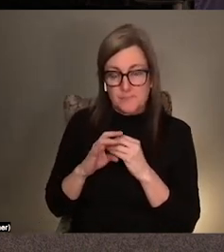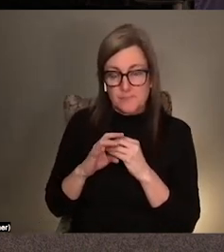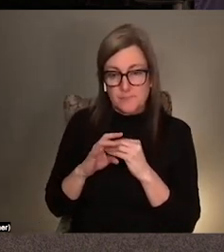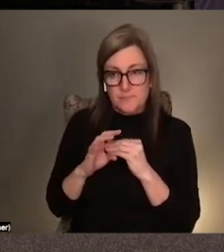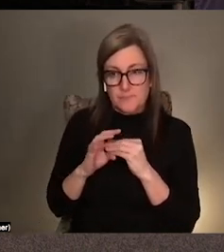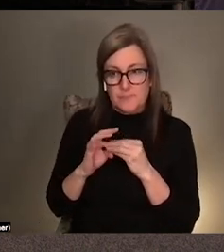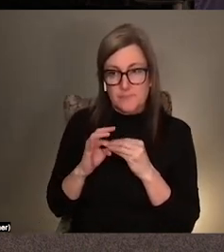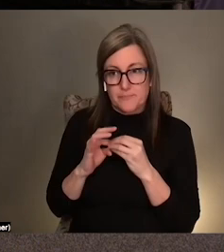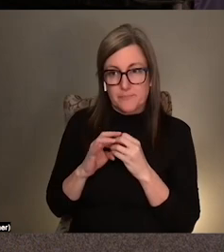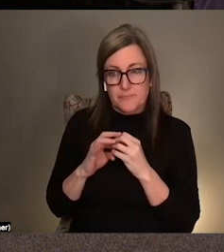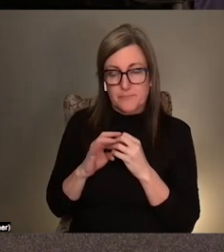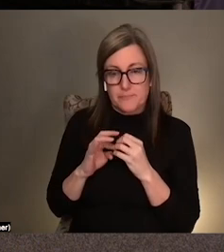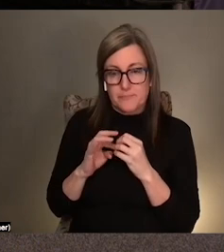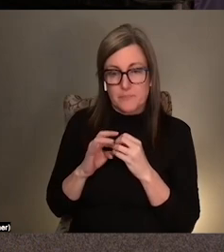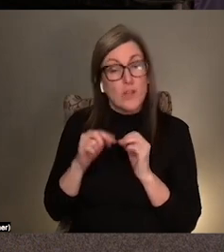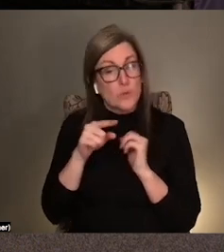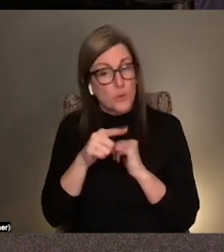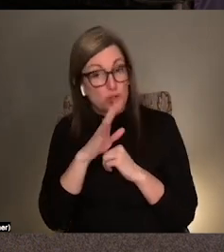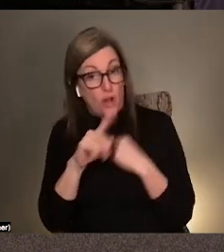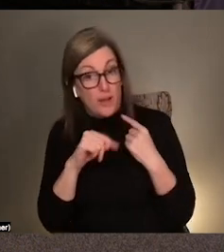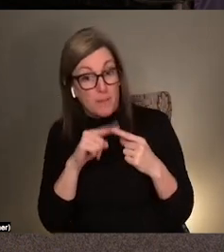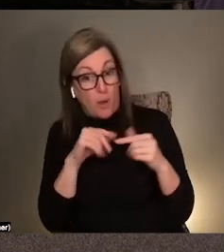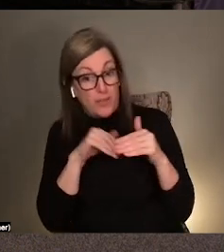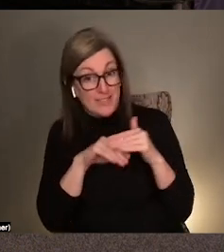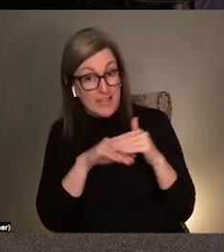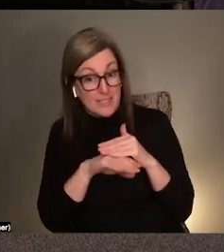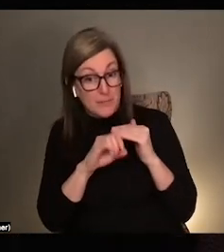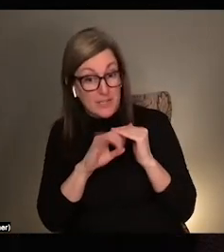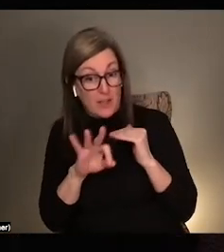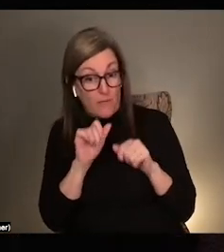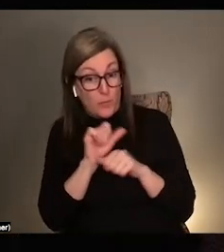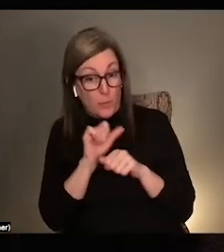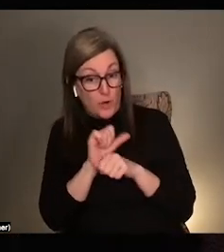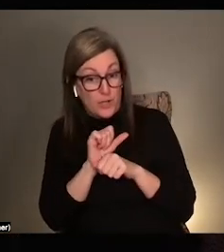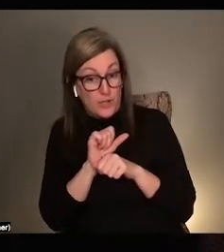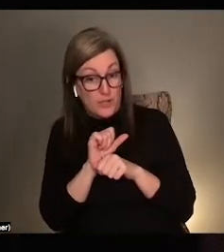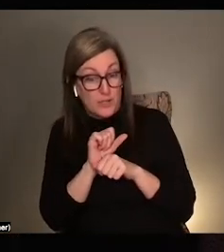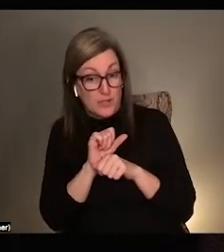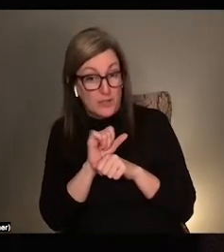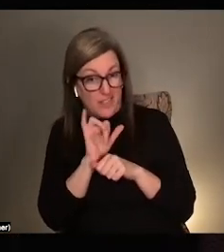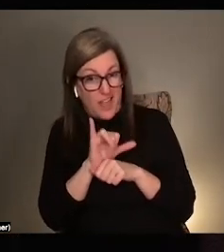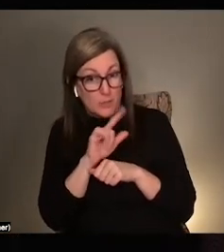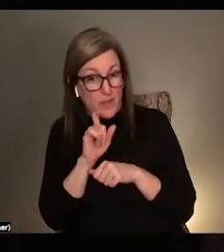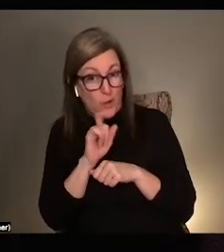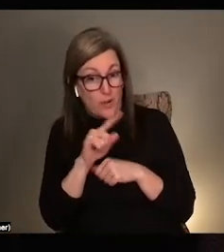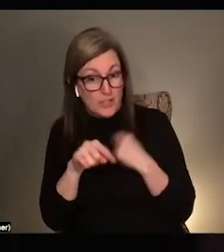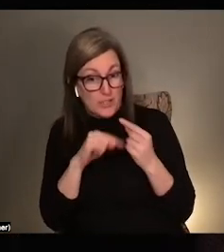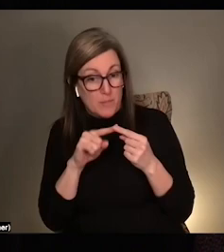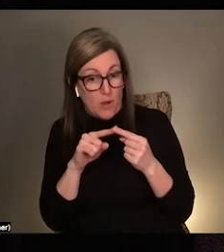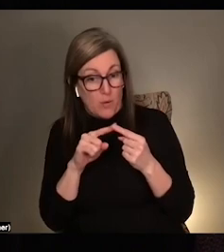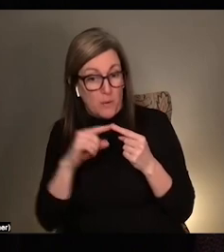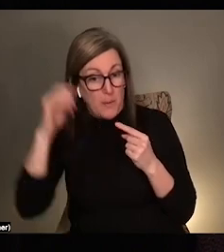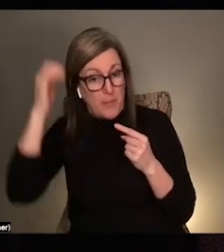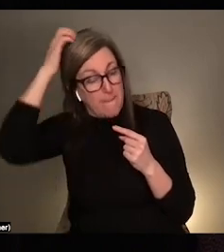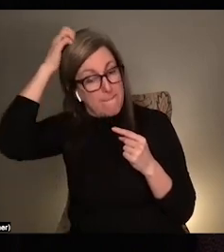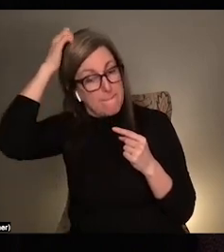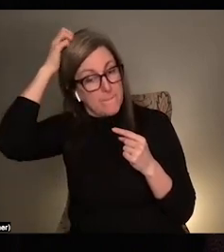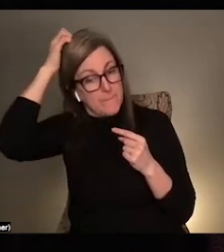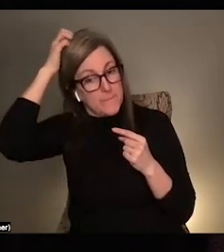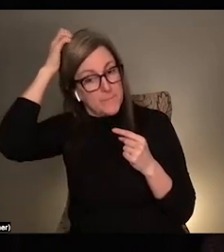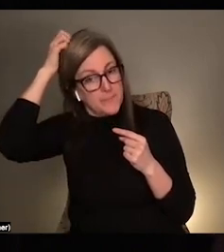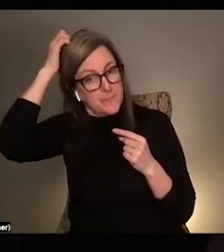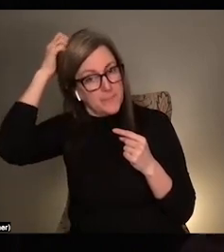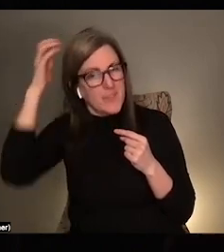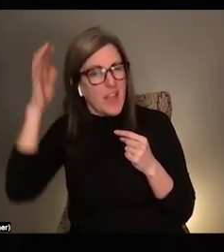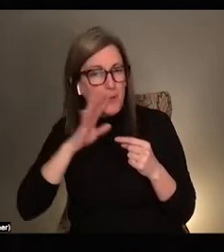Yeah, I think you're talking about the accessibility of the work in some ways or that I think that's what that question is about. And like, I'm going to like think, talk